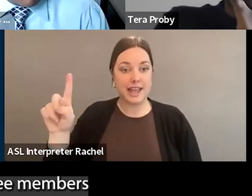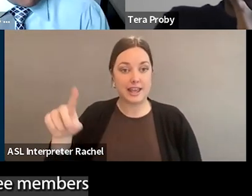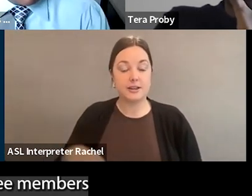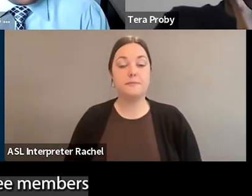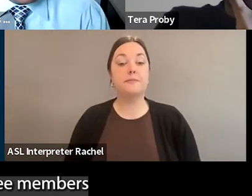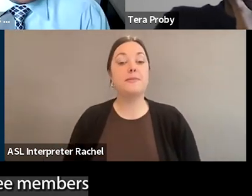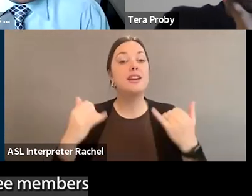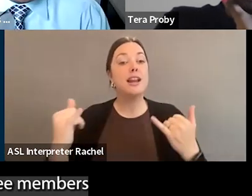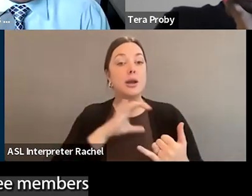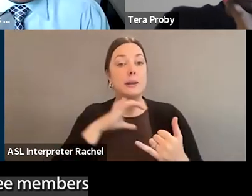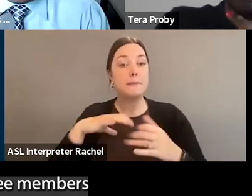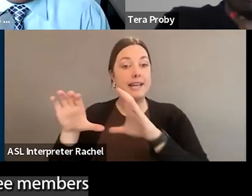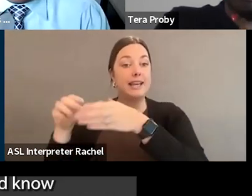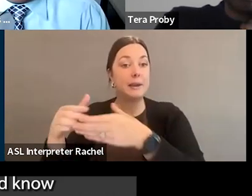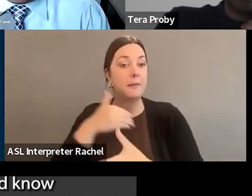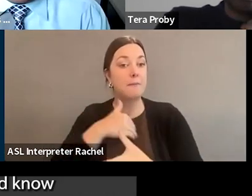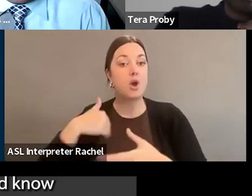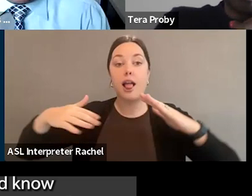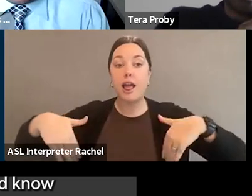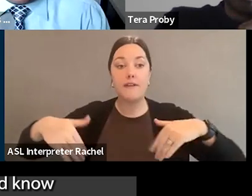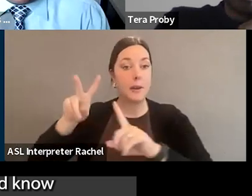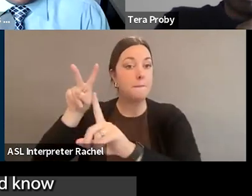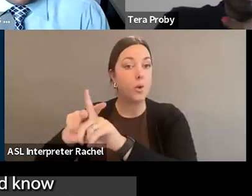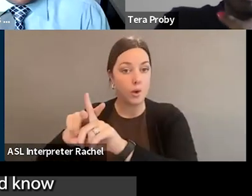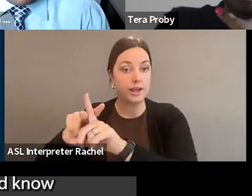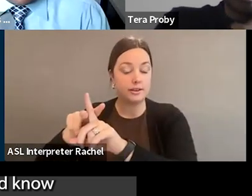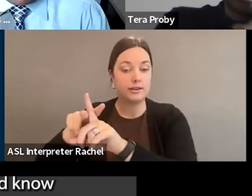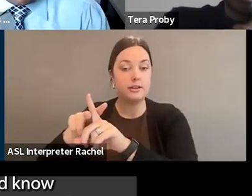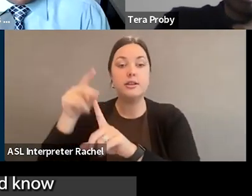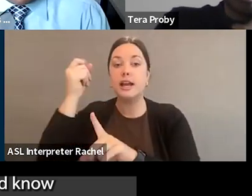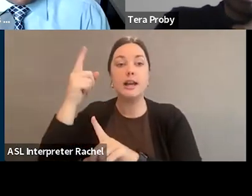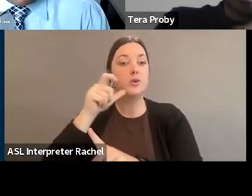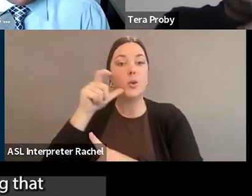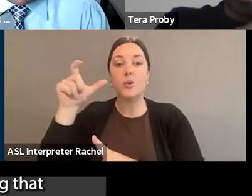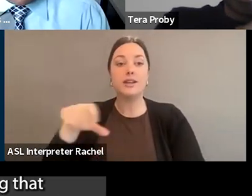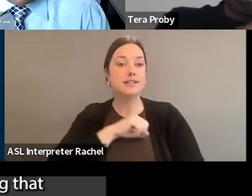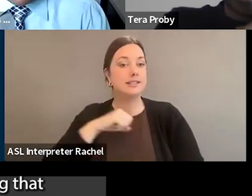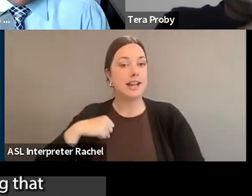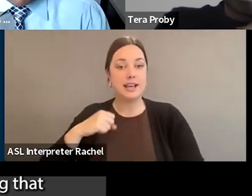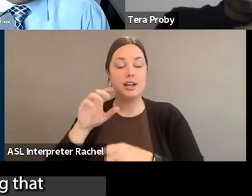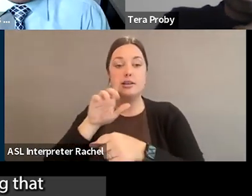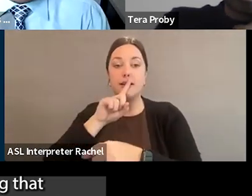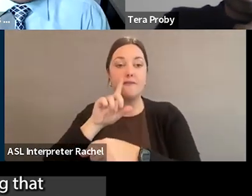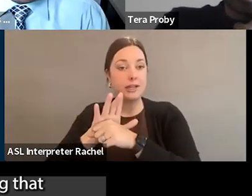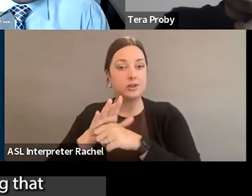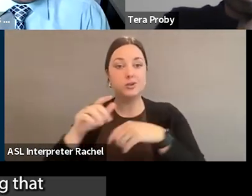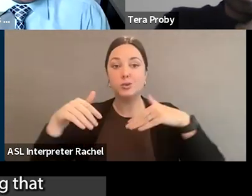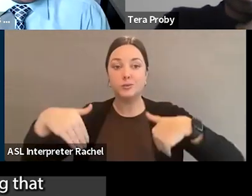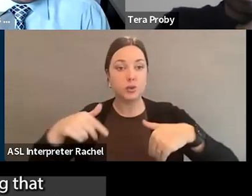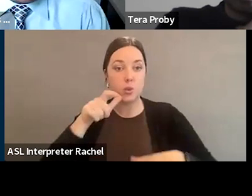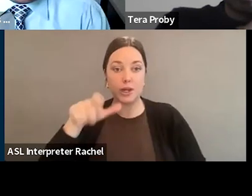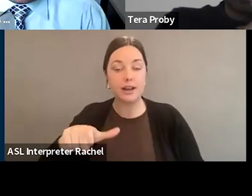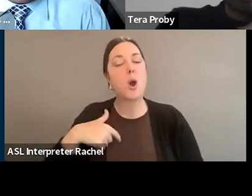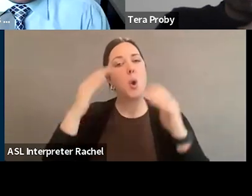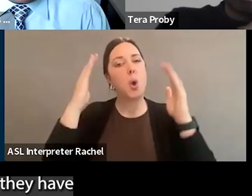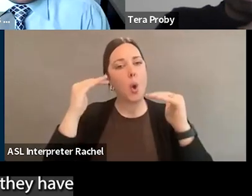committee members have not been appointed yet, but you should know that they do not need Senate confirmation. So, I'm hoping that that's going to be happening